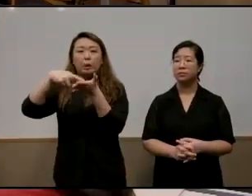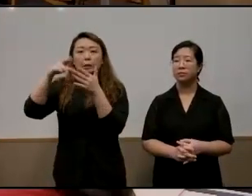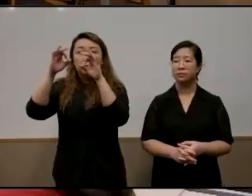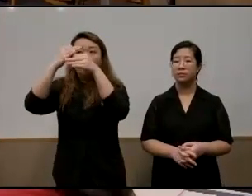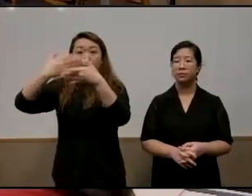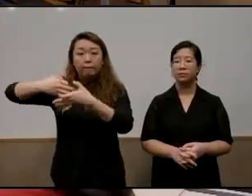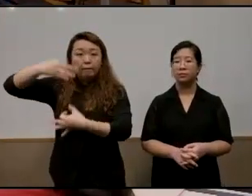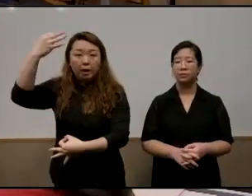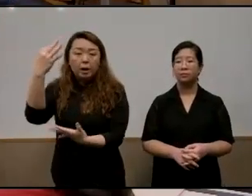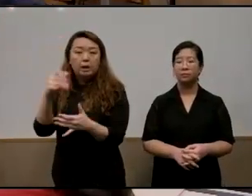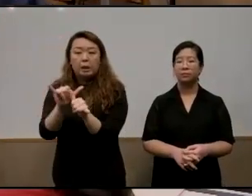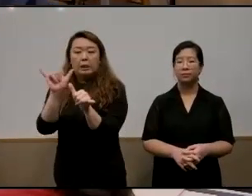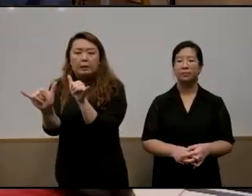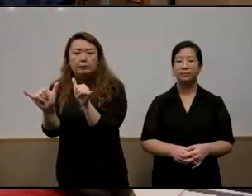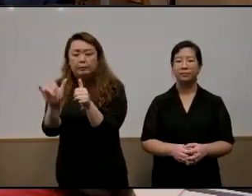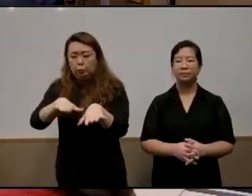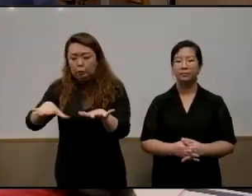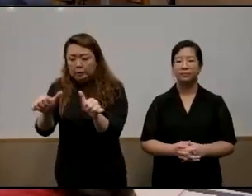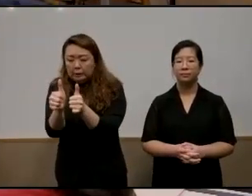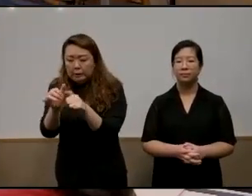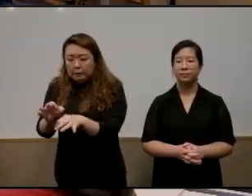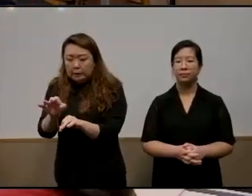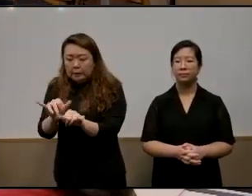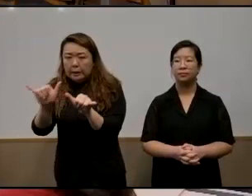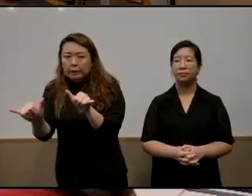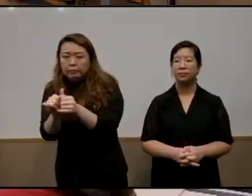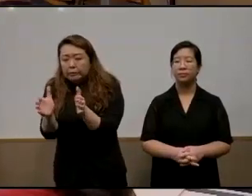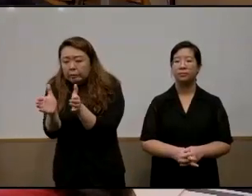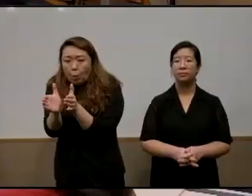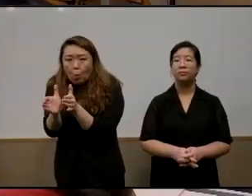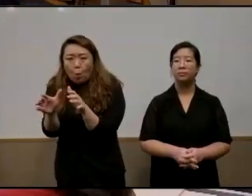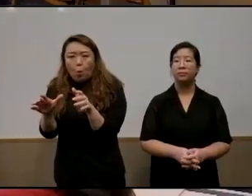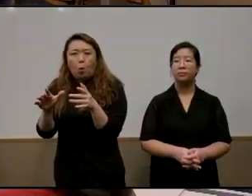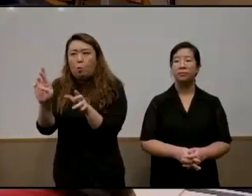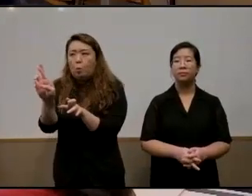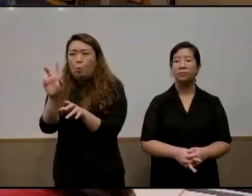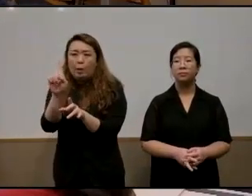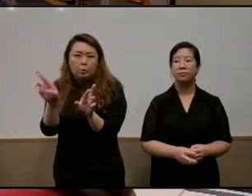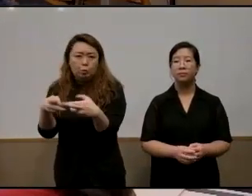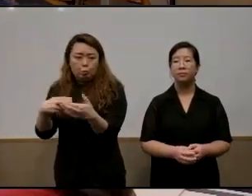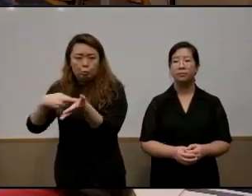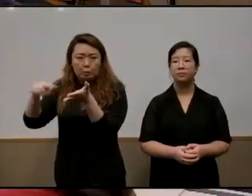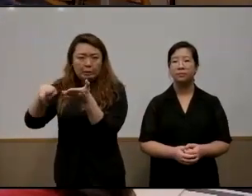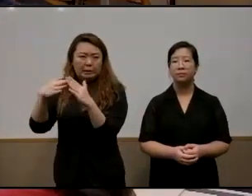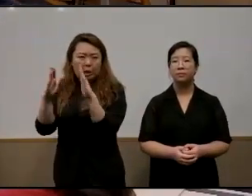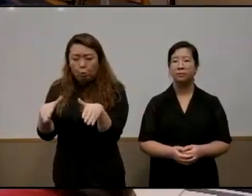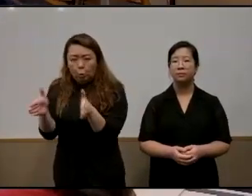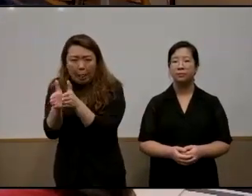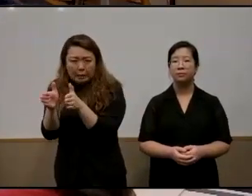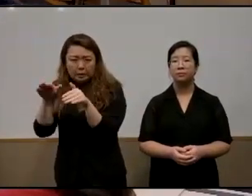in uh living in a very cramped uh housing environment one room uh rental or smaller